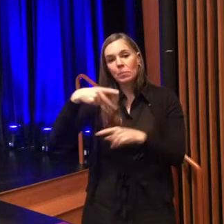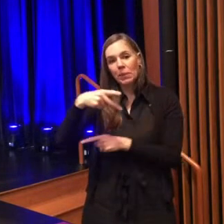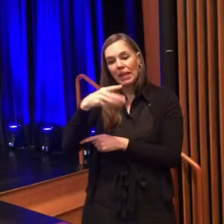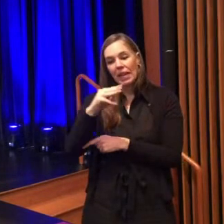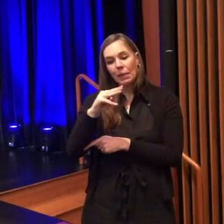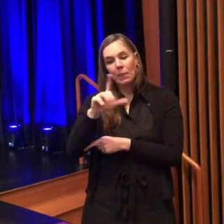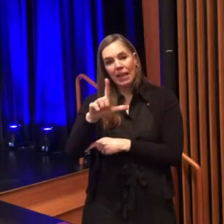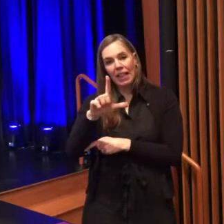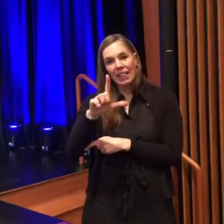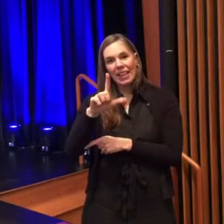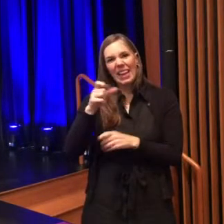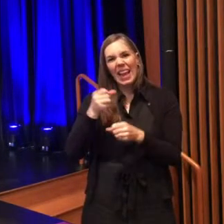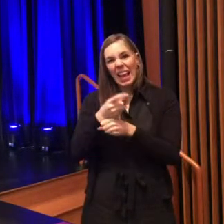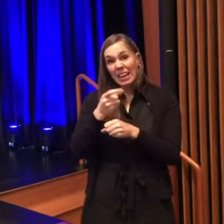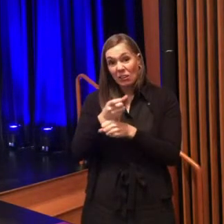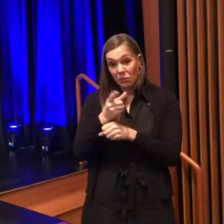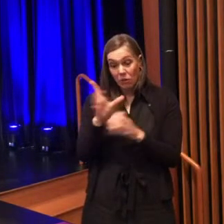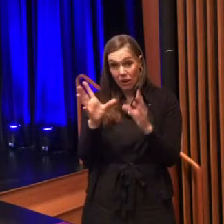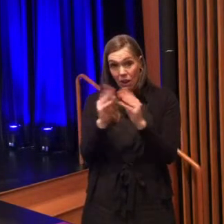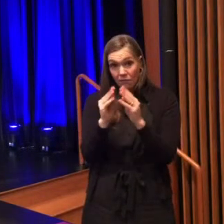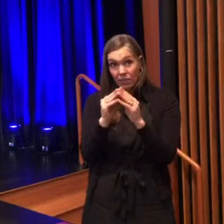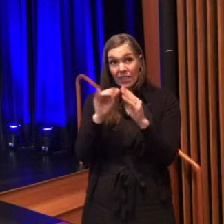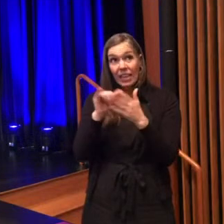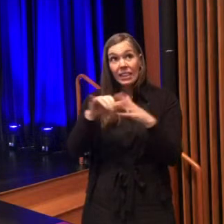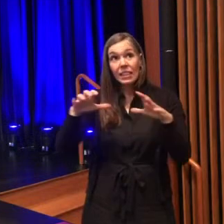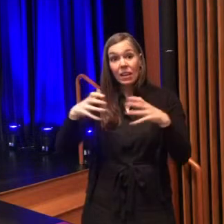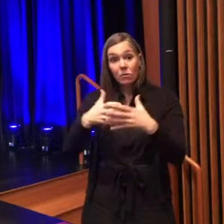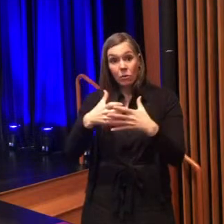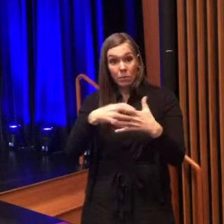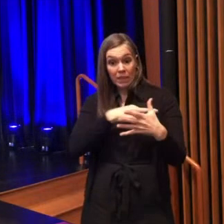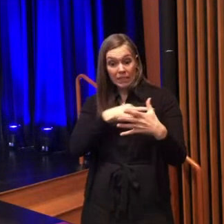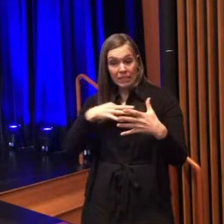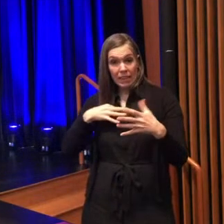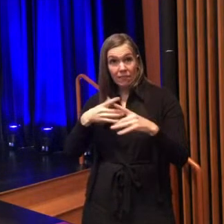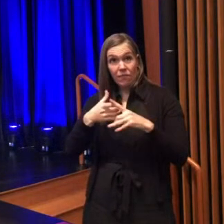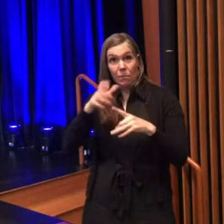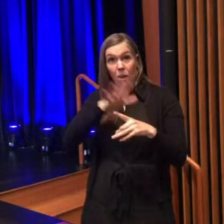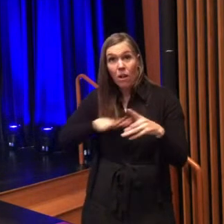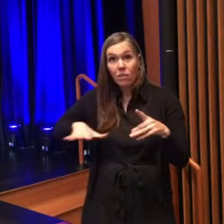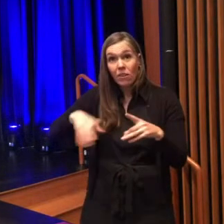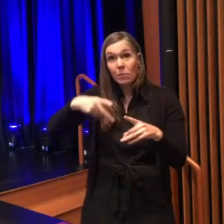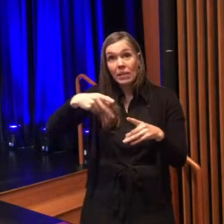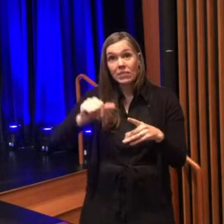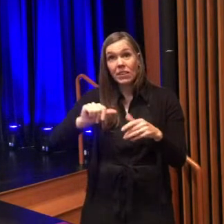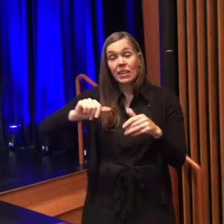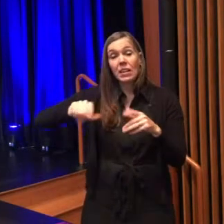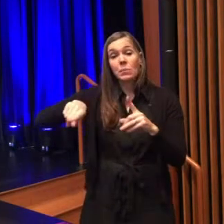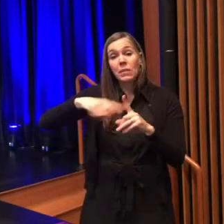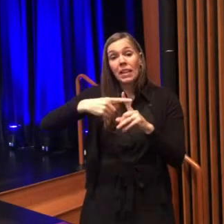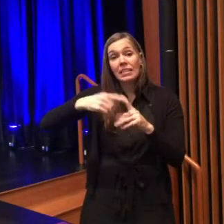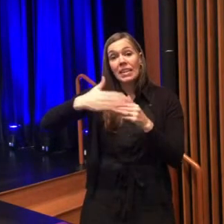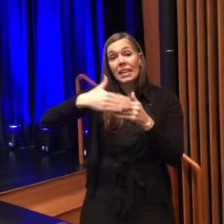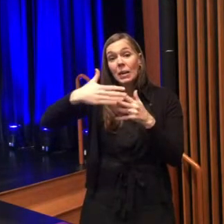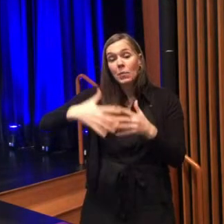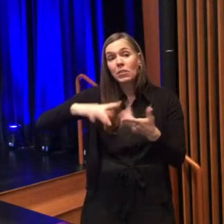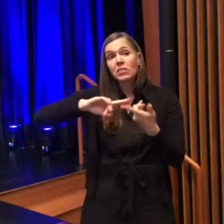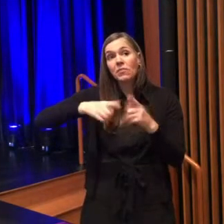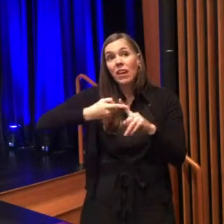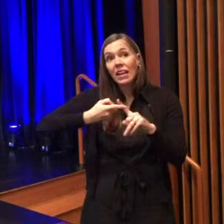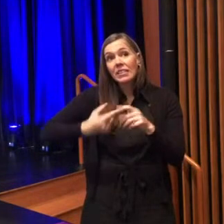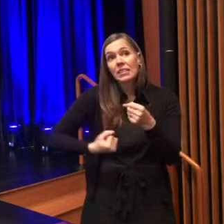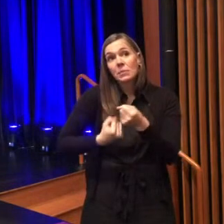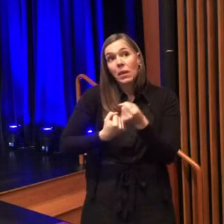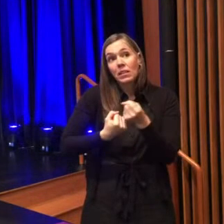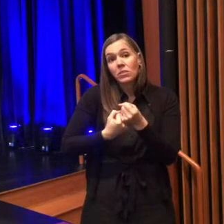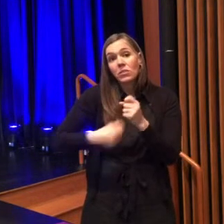this group of elected officials and municipal staff from all over pennsylvania plus neighbors friends and sponsors as